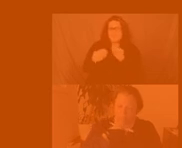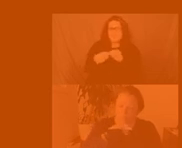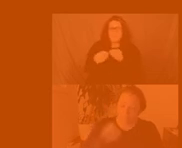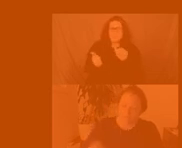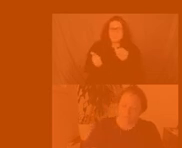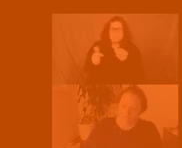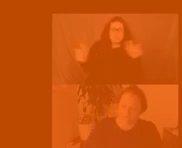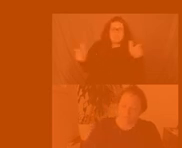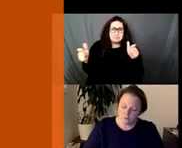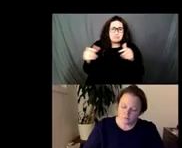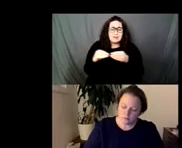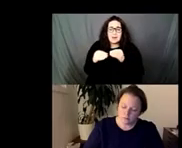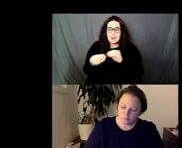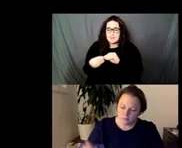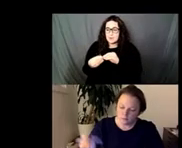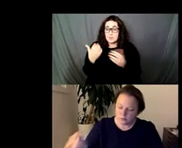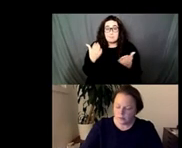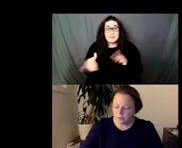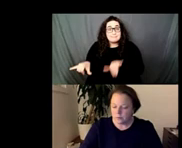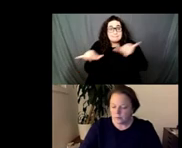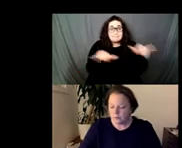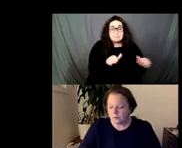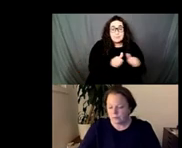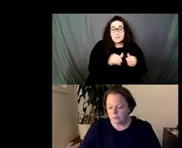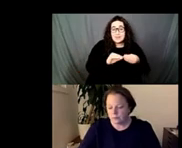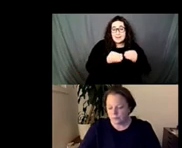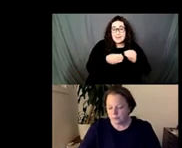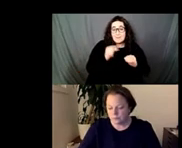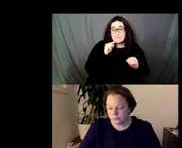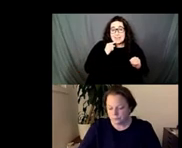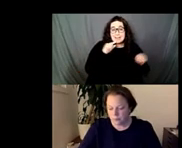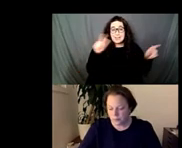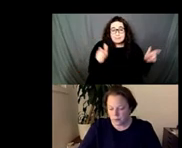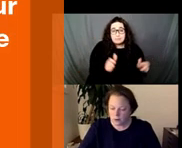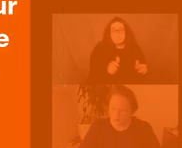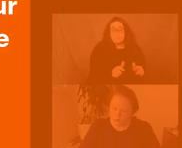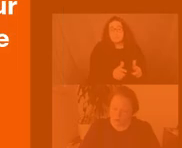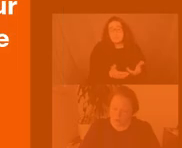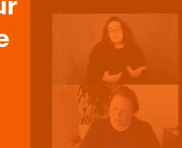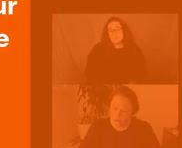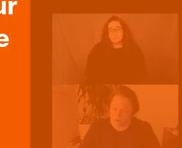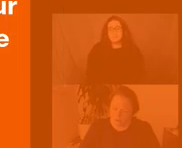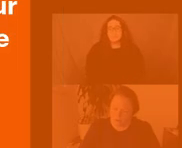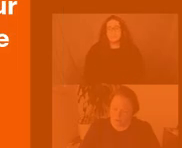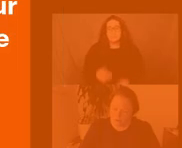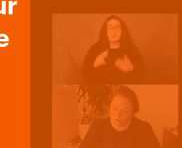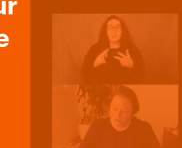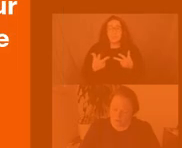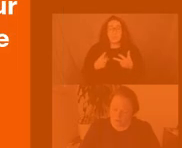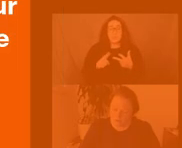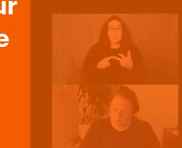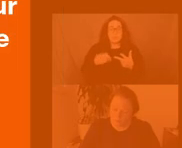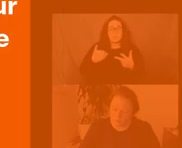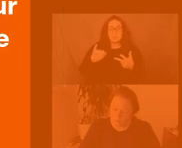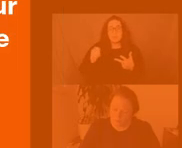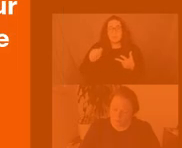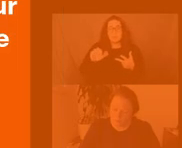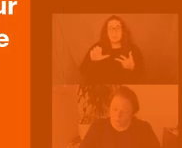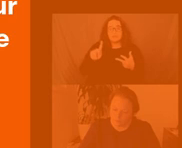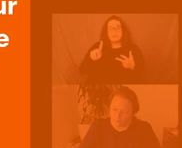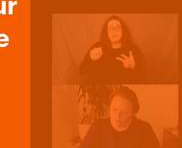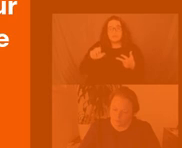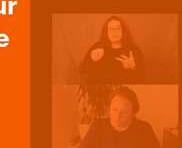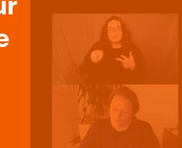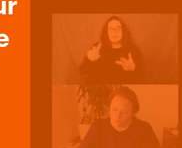um on display perhaps um and then third is jackson davidow who i mentioned earlier as well and he's an independent